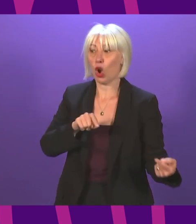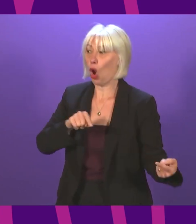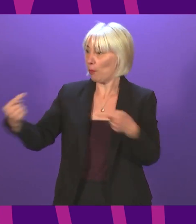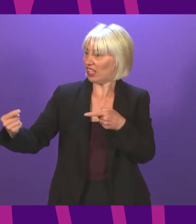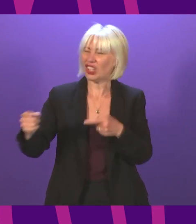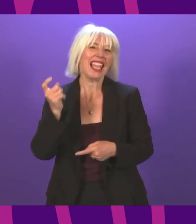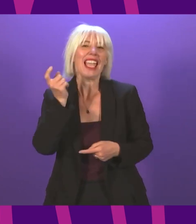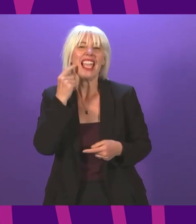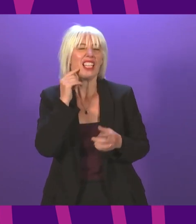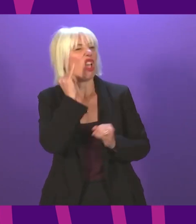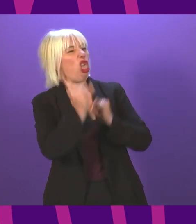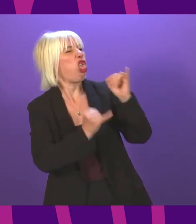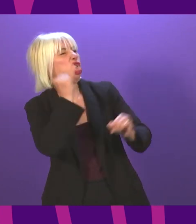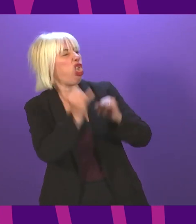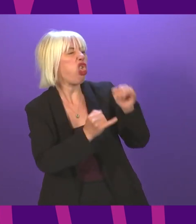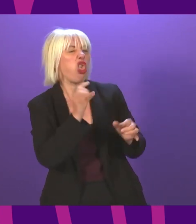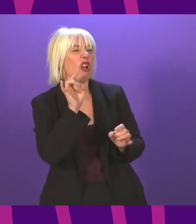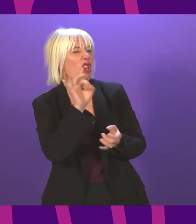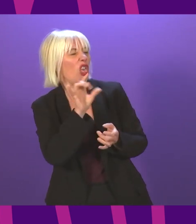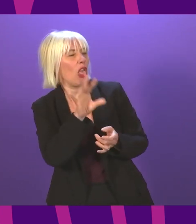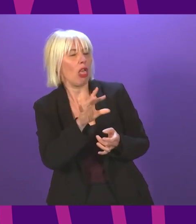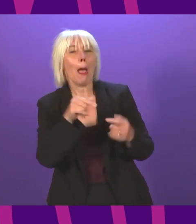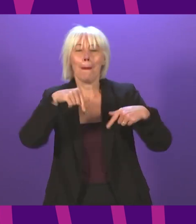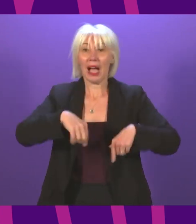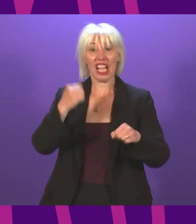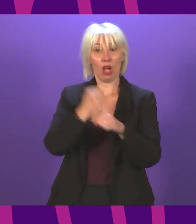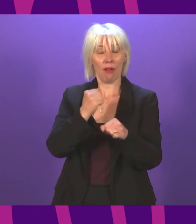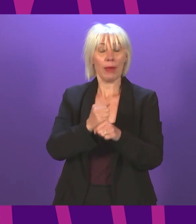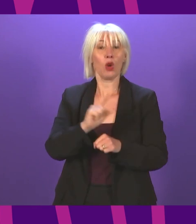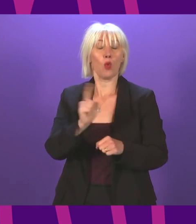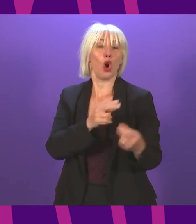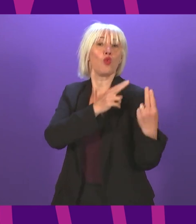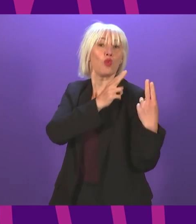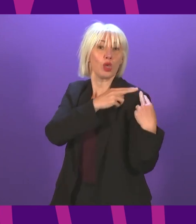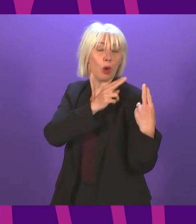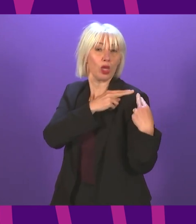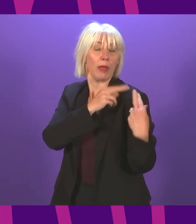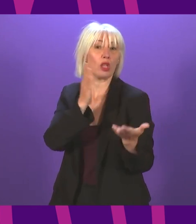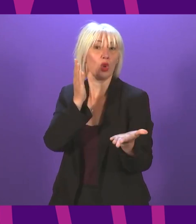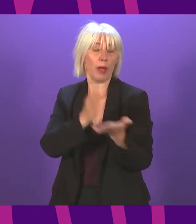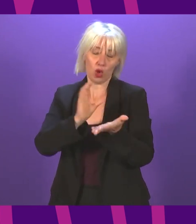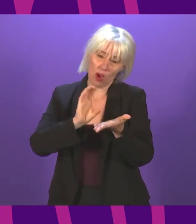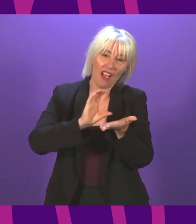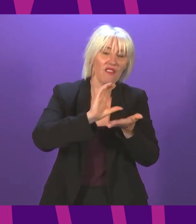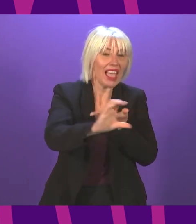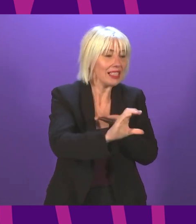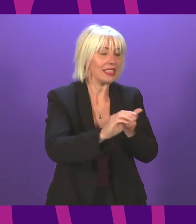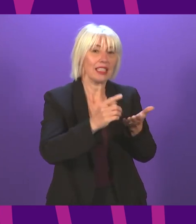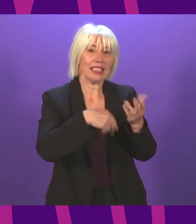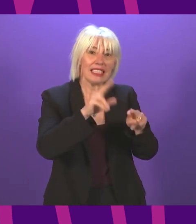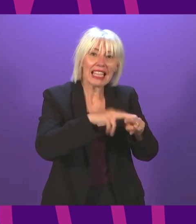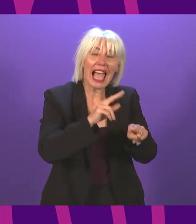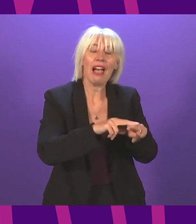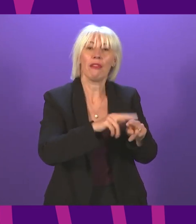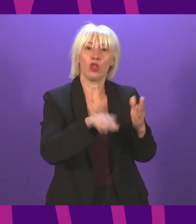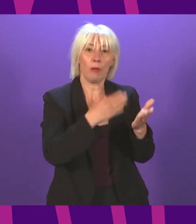easy to come up with the slogans. In government, the responsibility is to deliver the investment, to support the staff and to make the